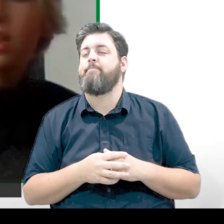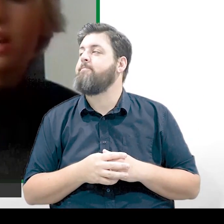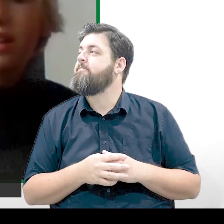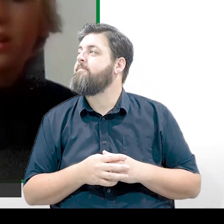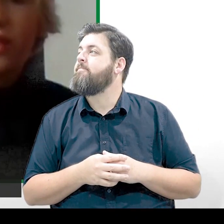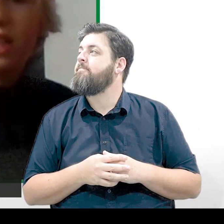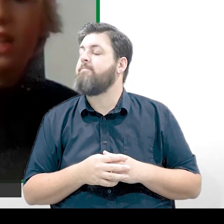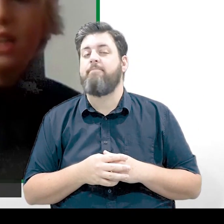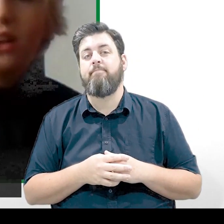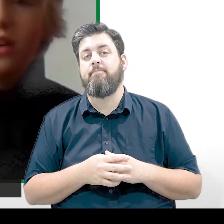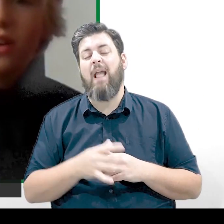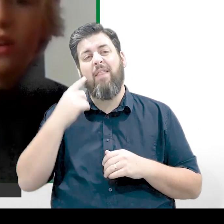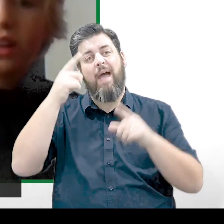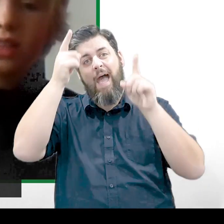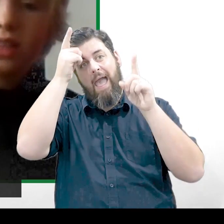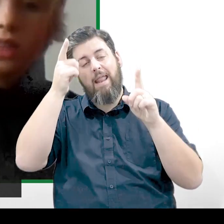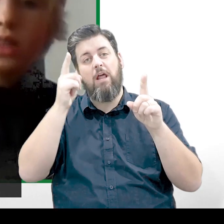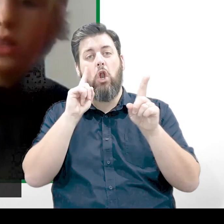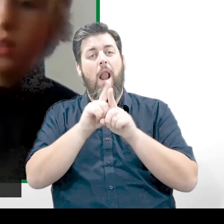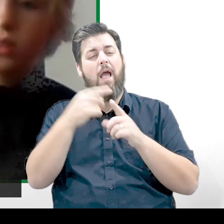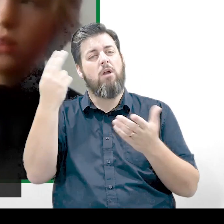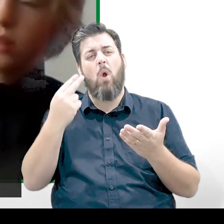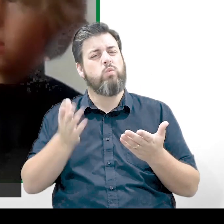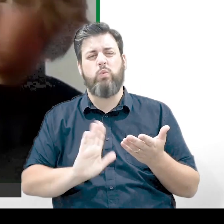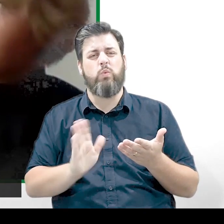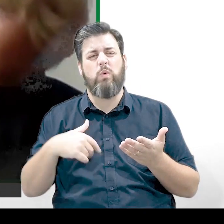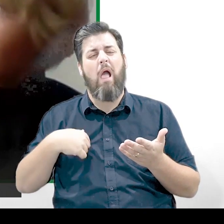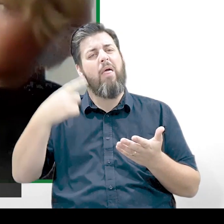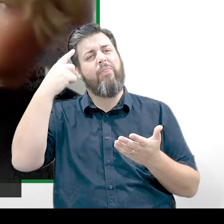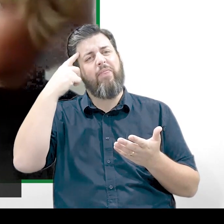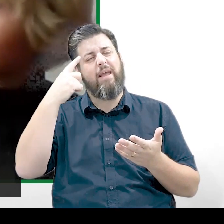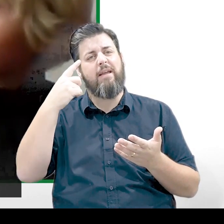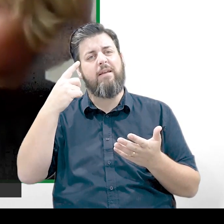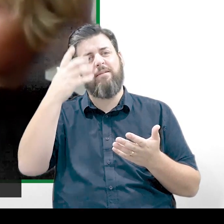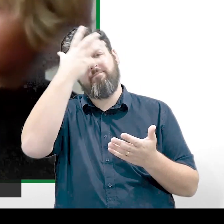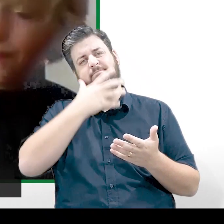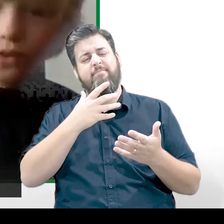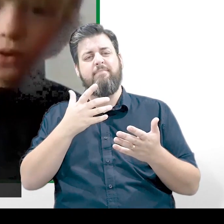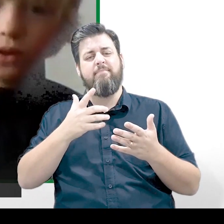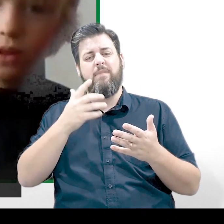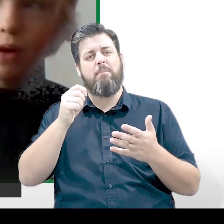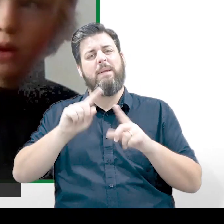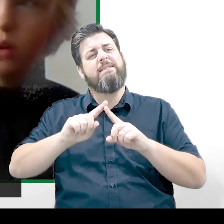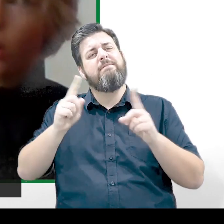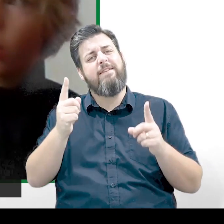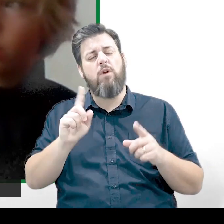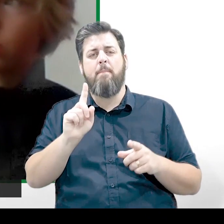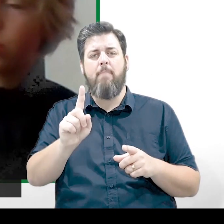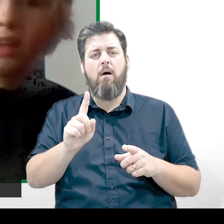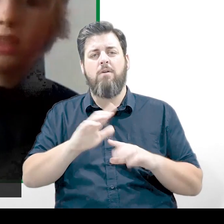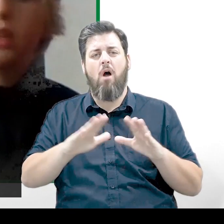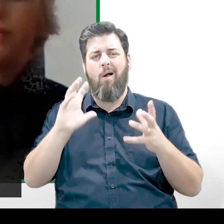don't think they'd look like they do in the cartoons. I think they'd look different, but not